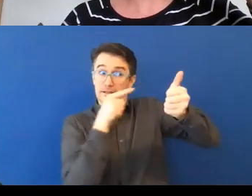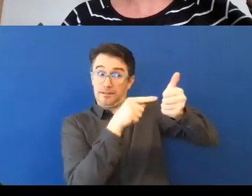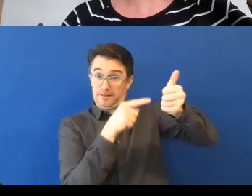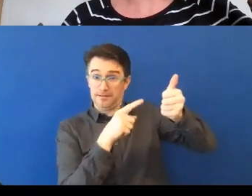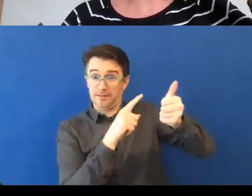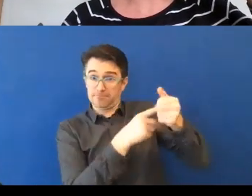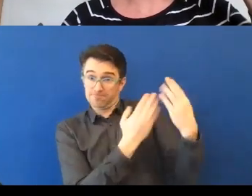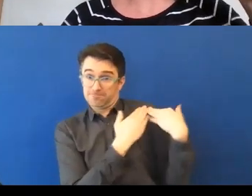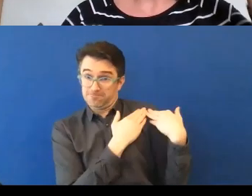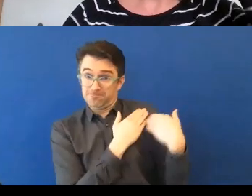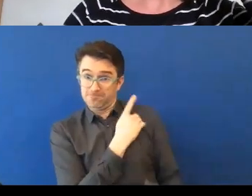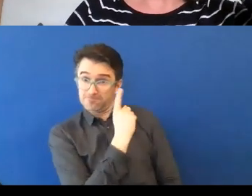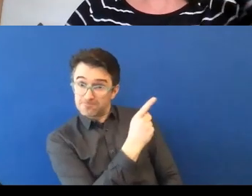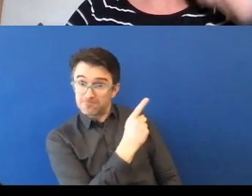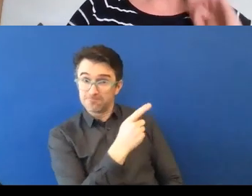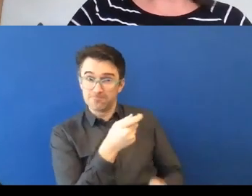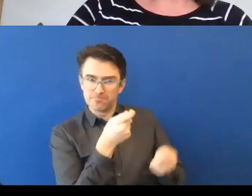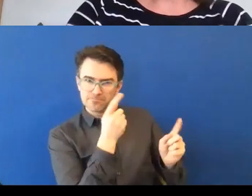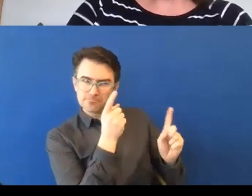different. We need technology as well.